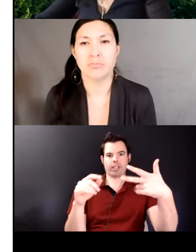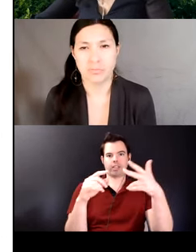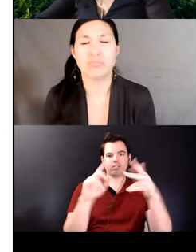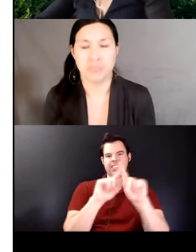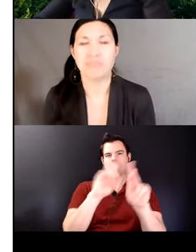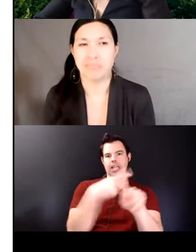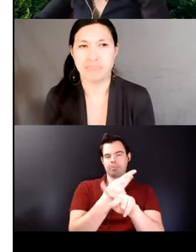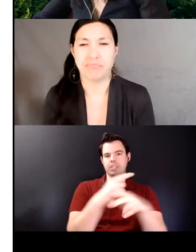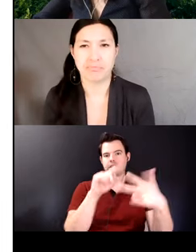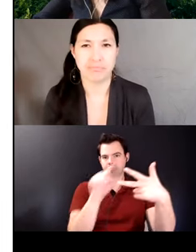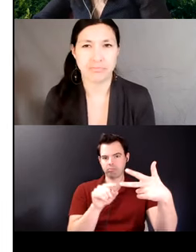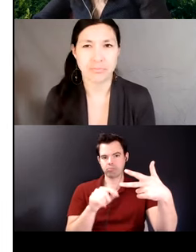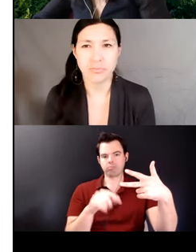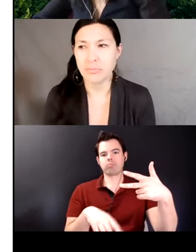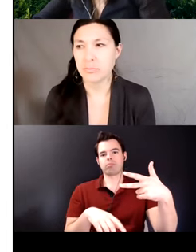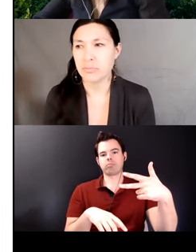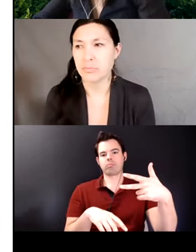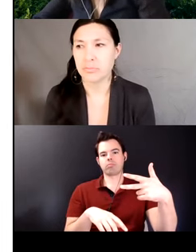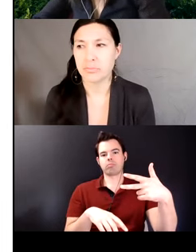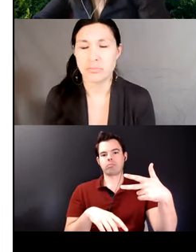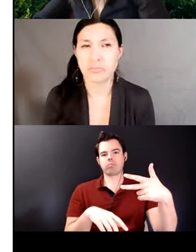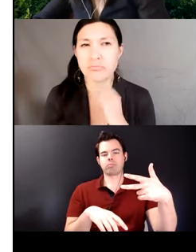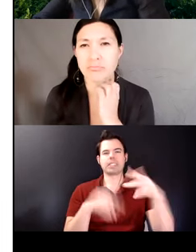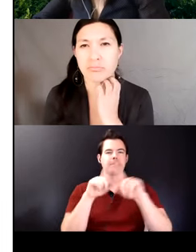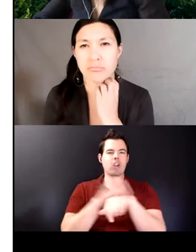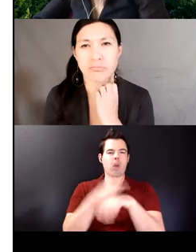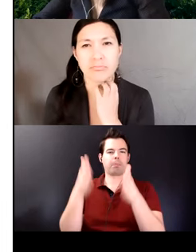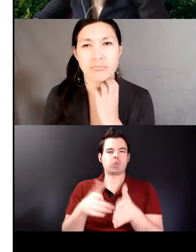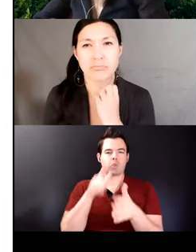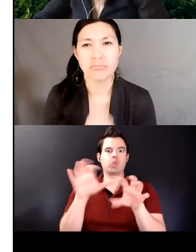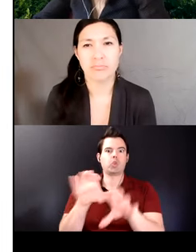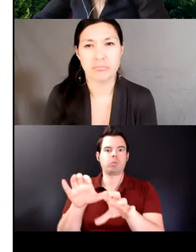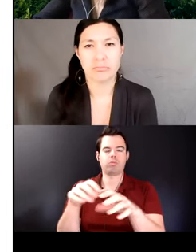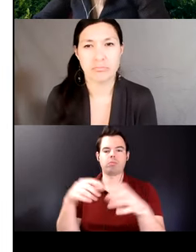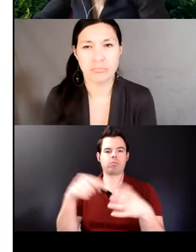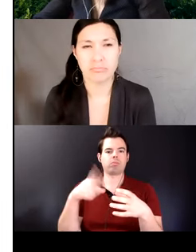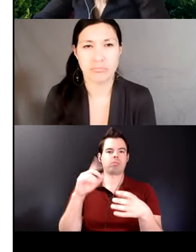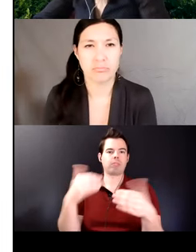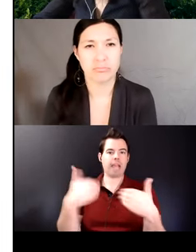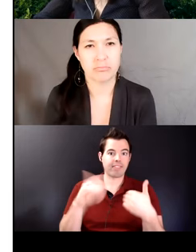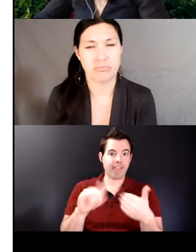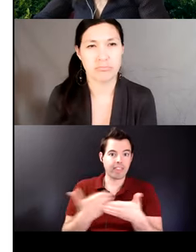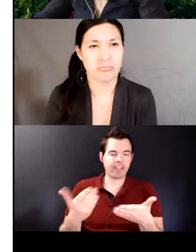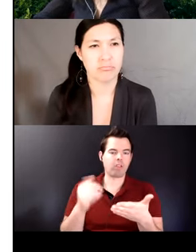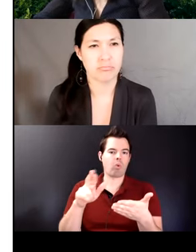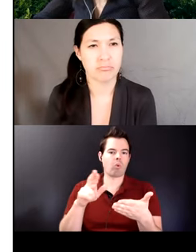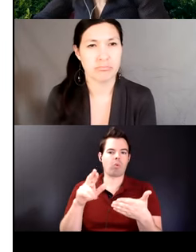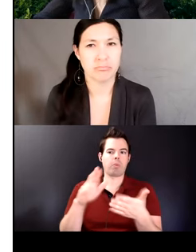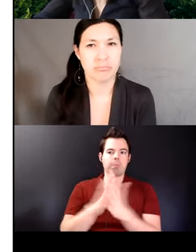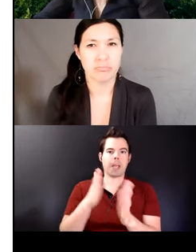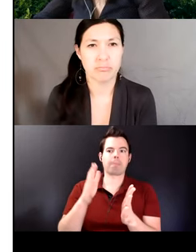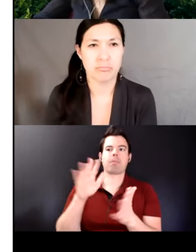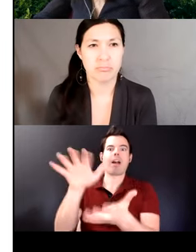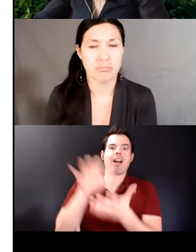way the subject possesses the object i will illustrate each one with one